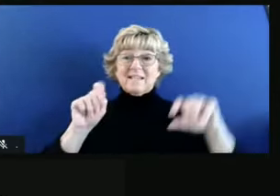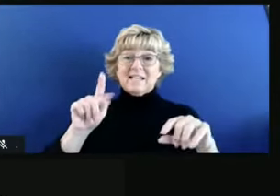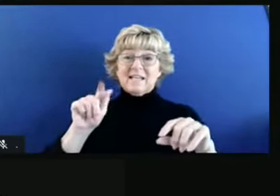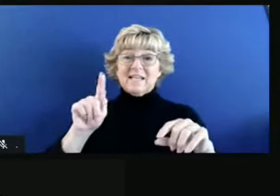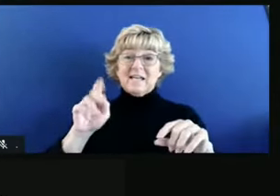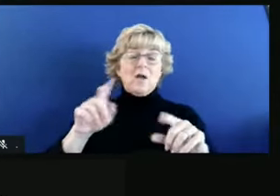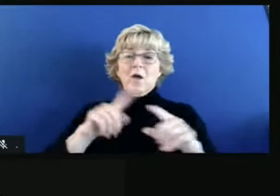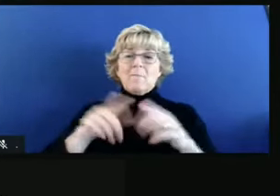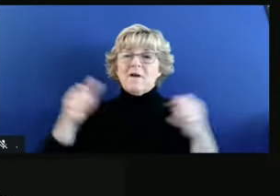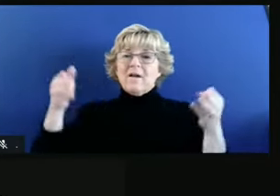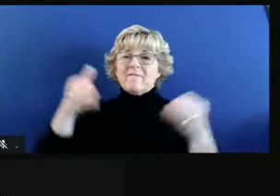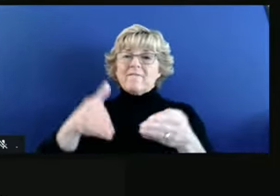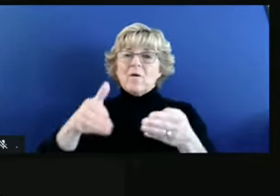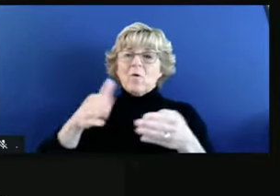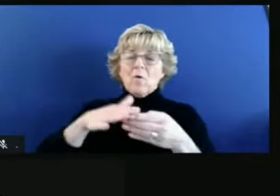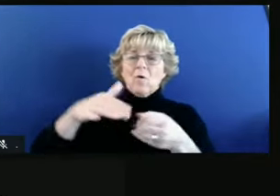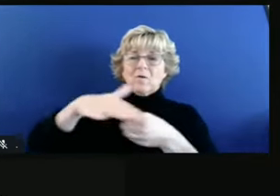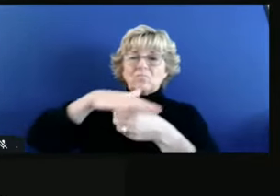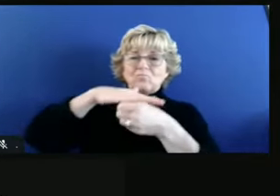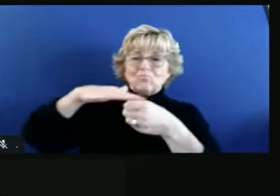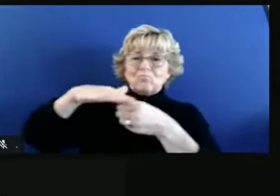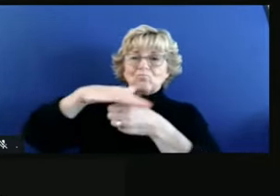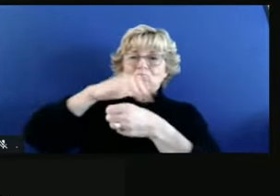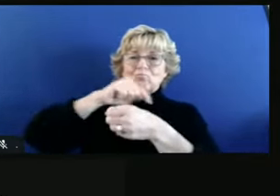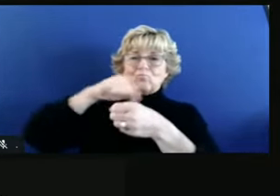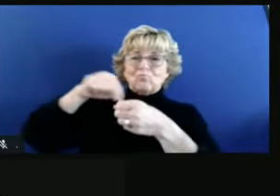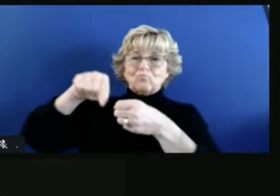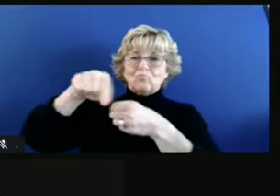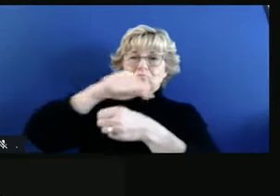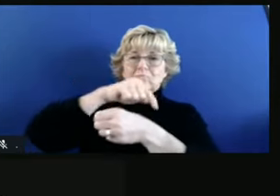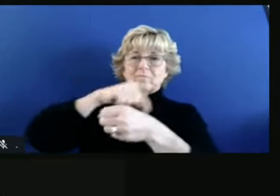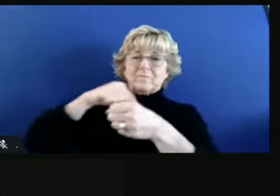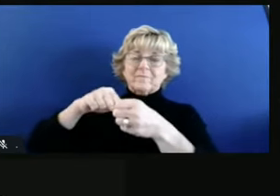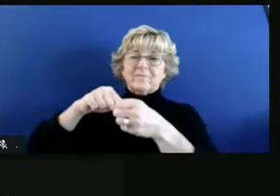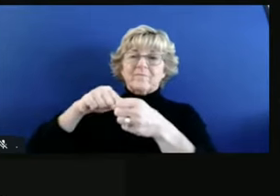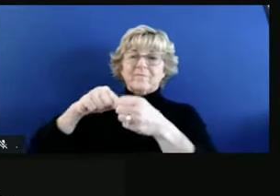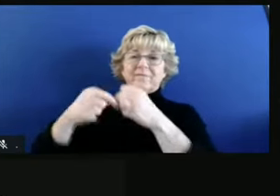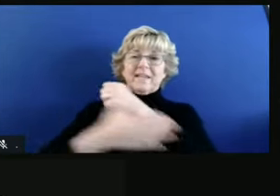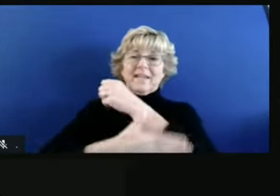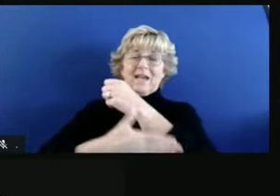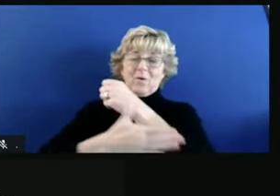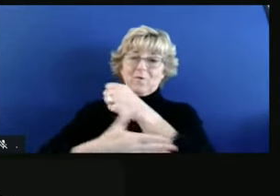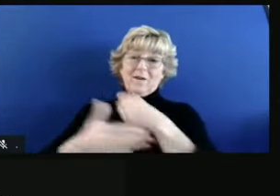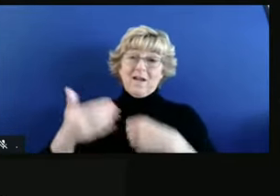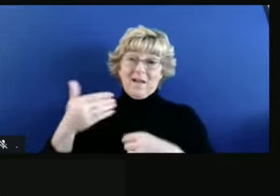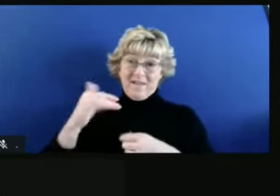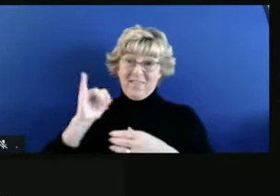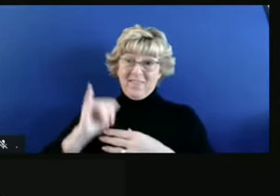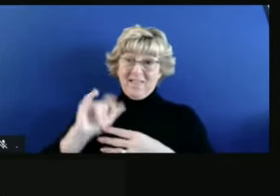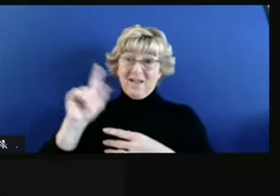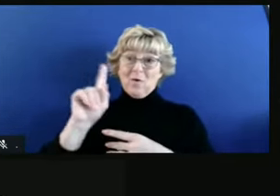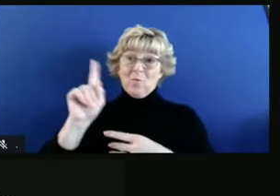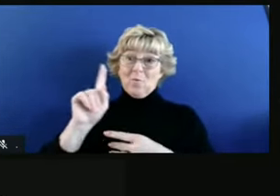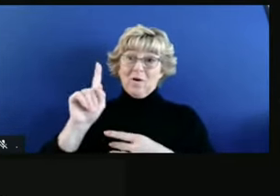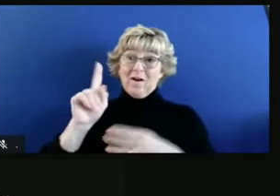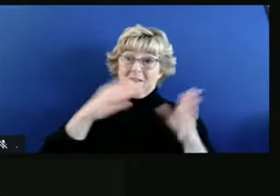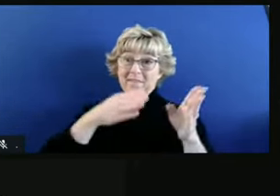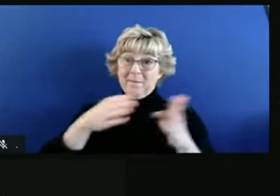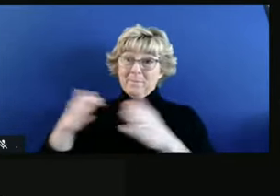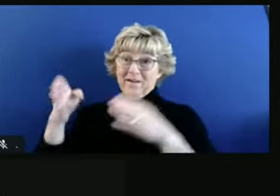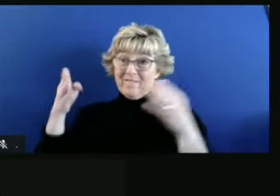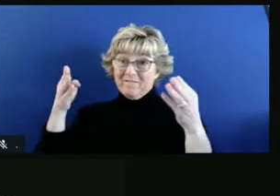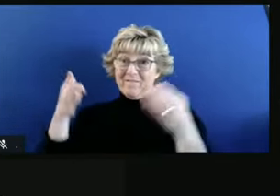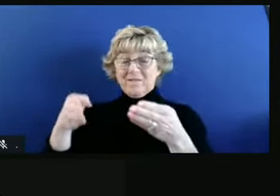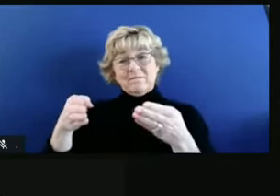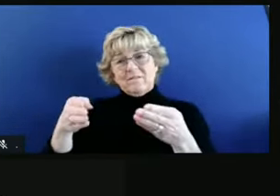counties that happen to be geographically near one another. So I don't want to say that that's exactly where the plan would go, but